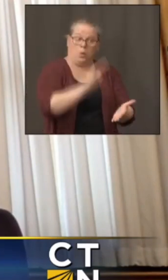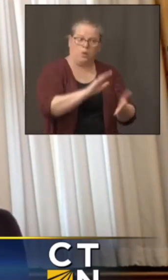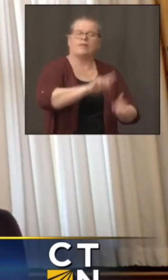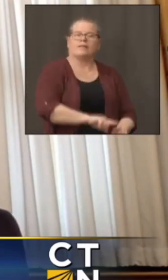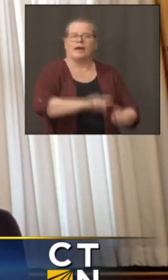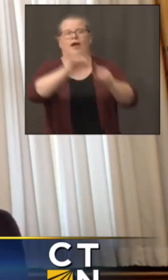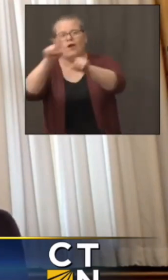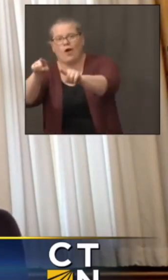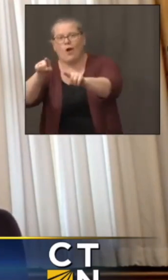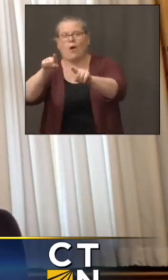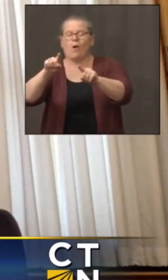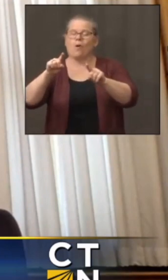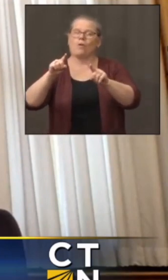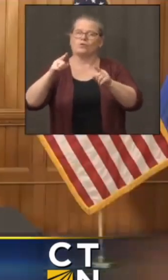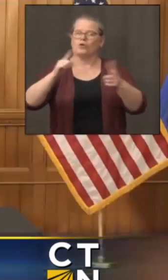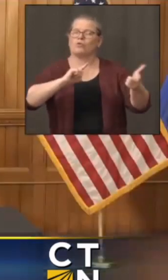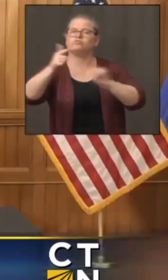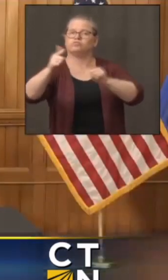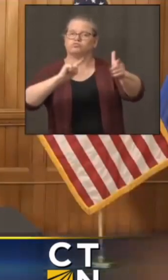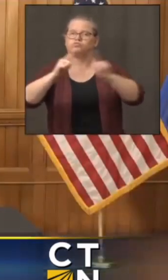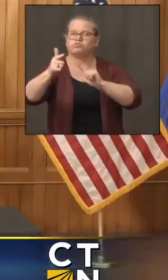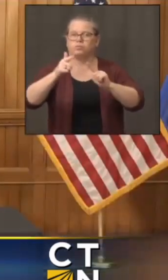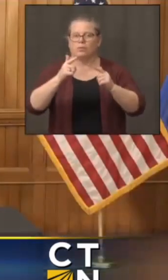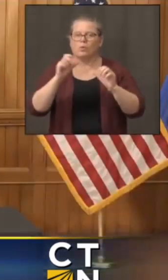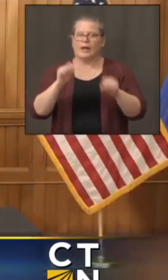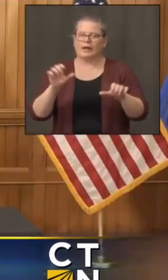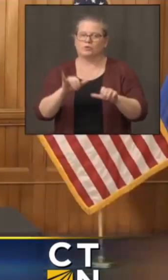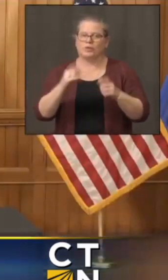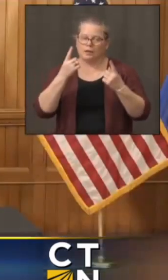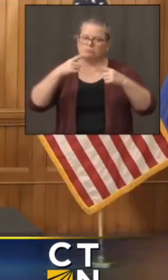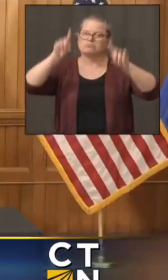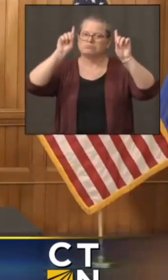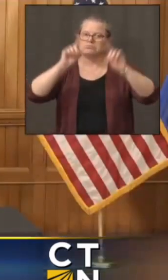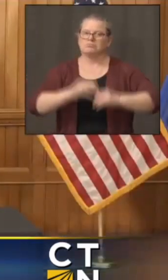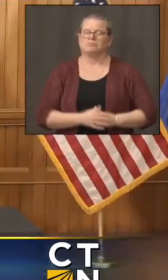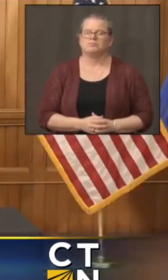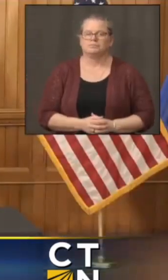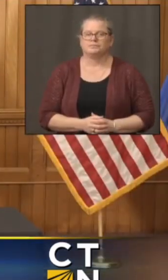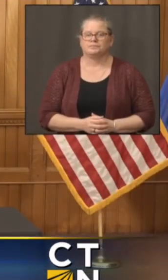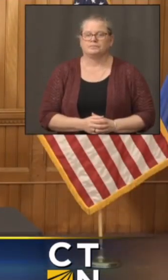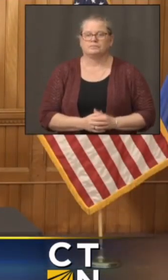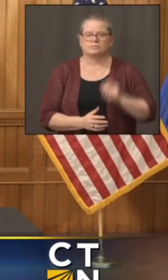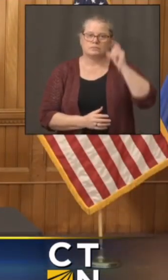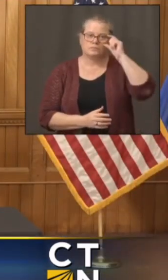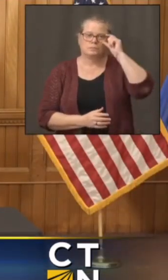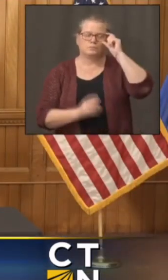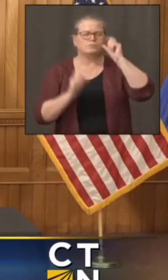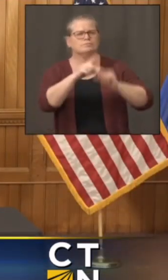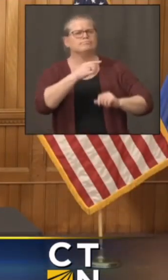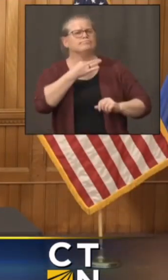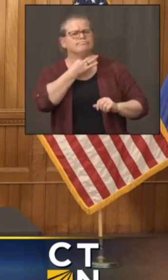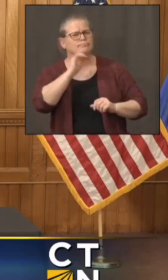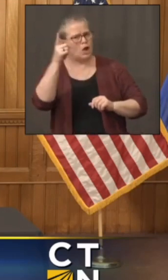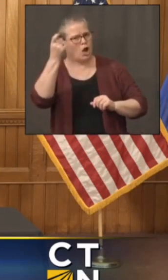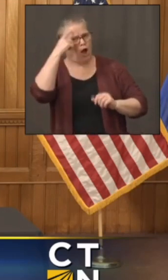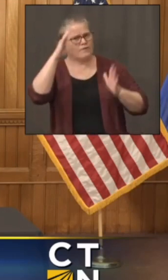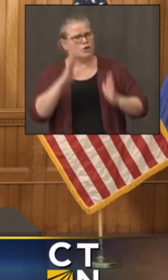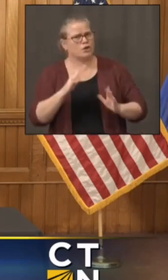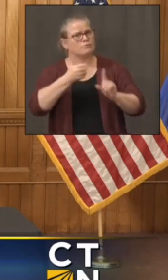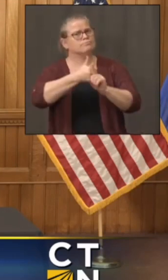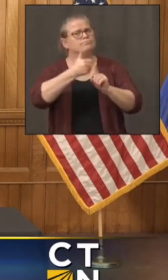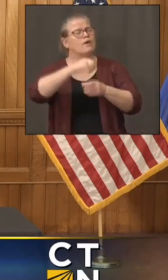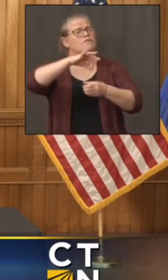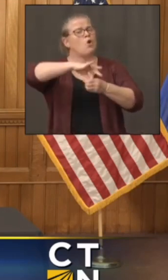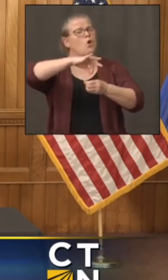OK, thanks. Governor, I was wondering, have you have you voted absentee this year? Are you are you